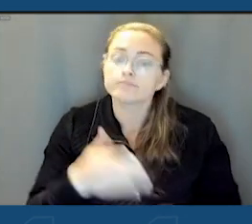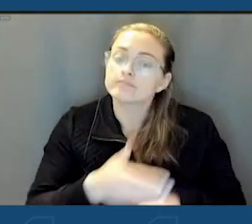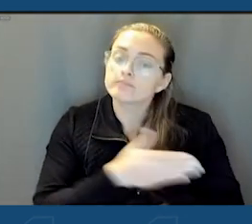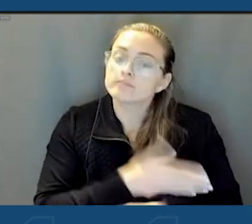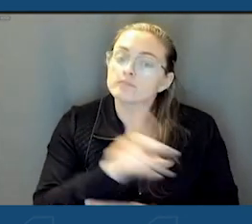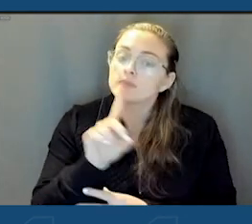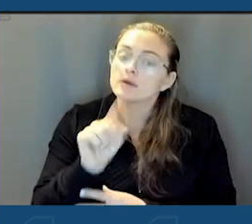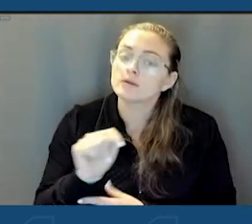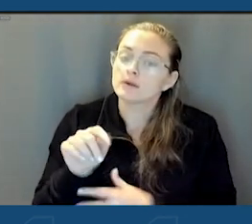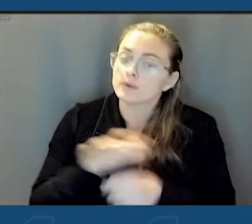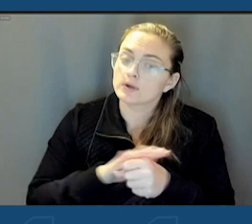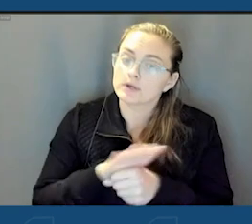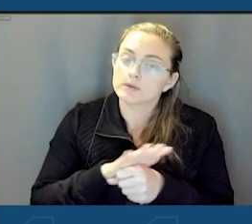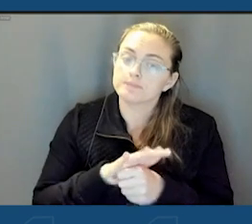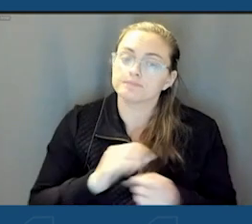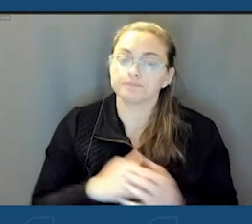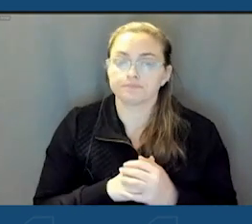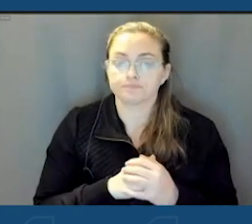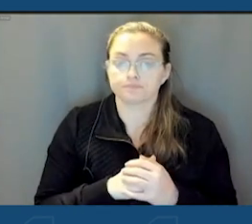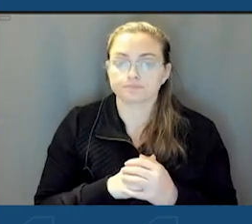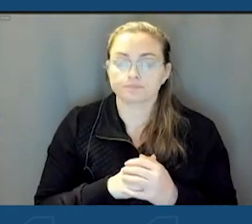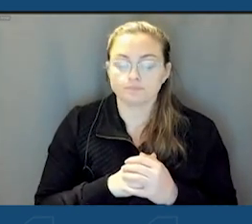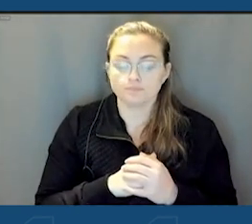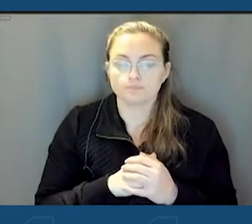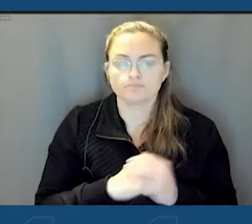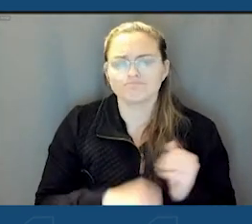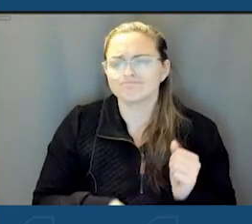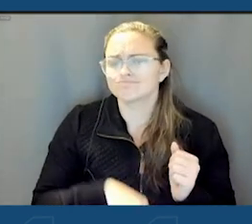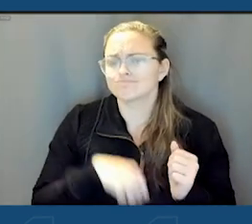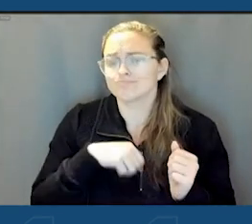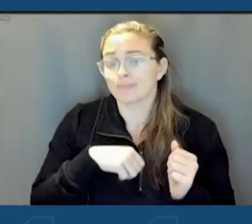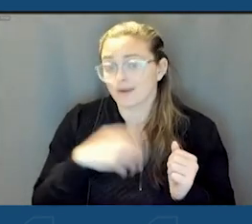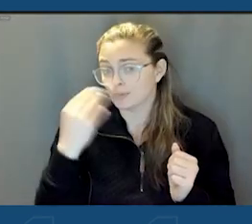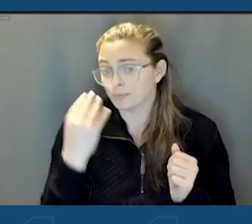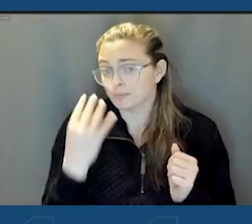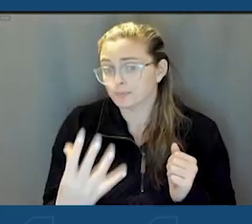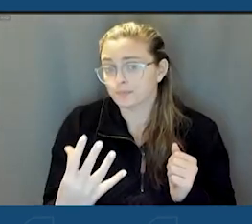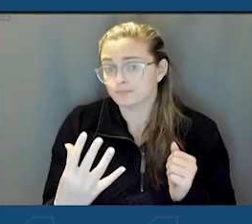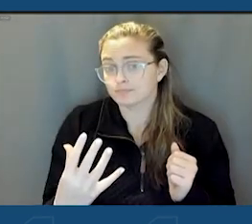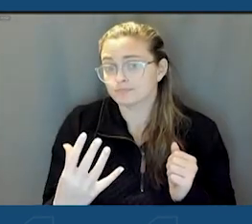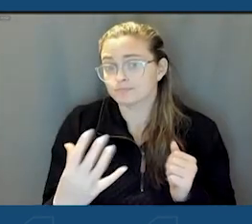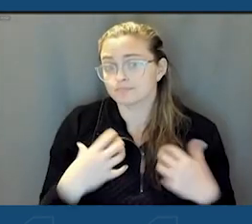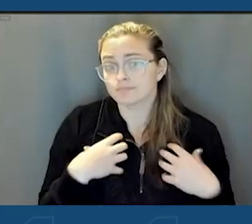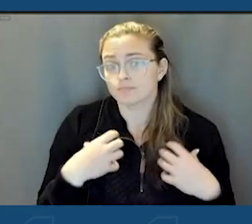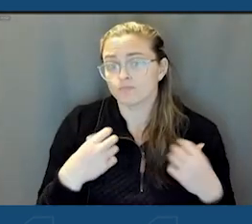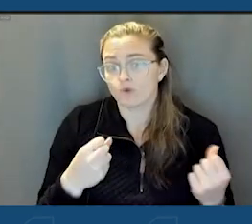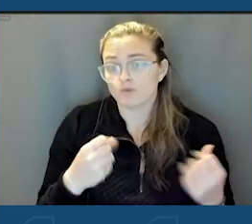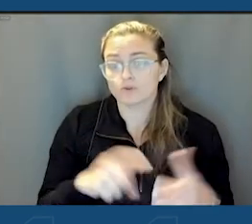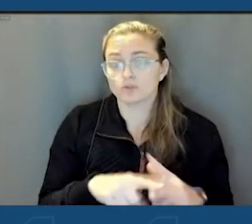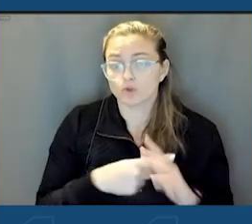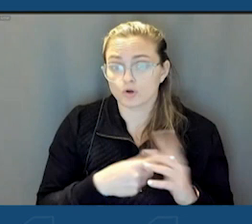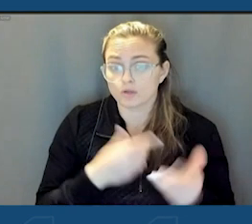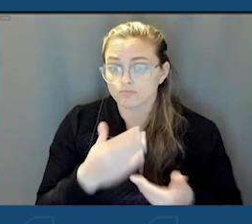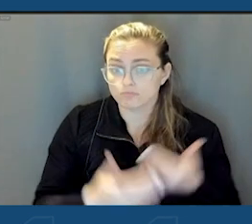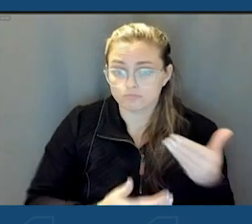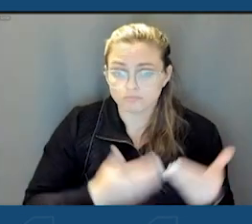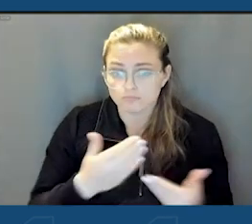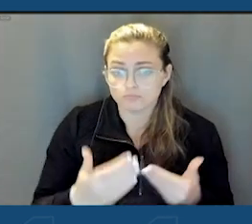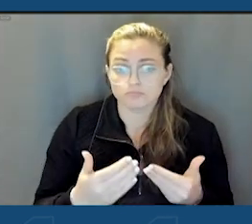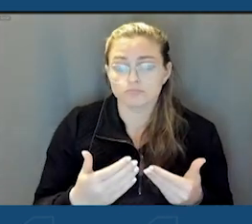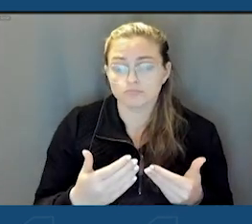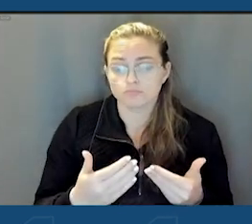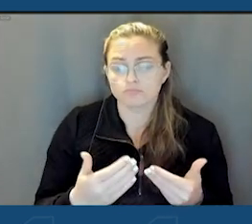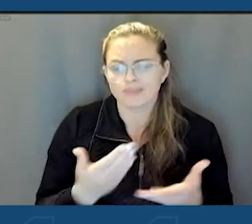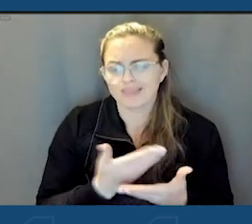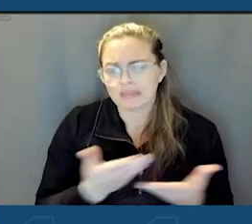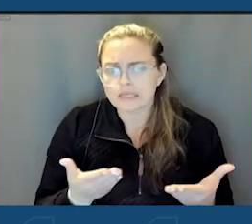area. Uh, I'm proud to report that, that the recovery has started, uh, and things